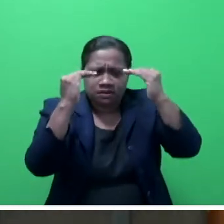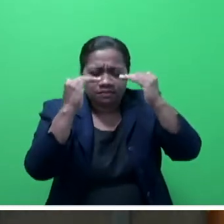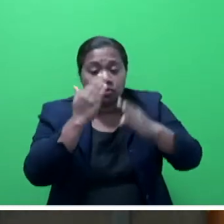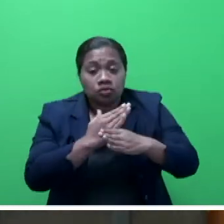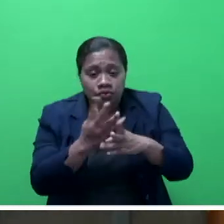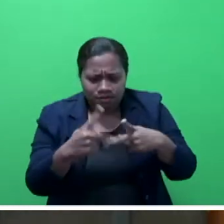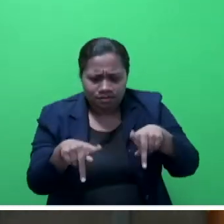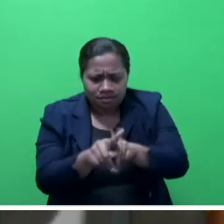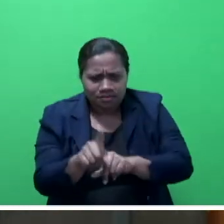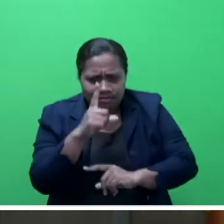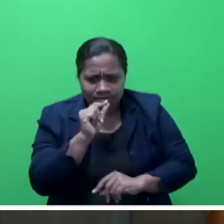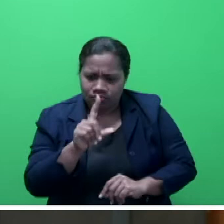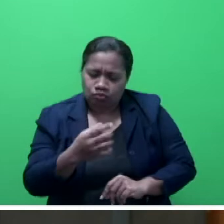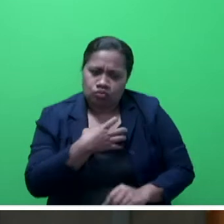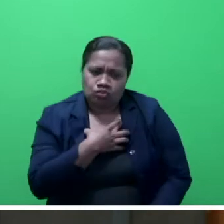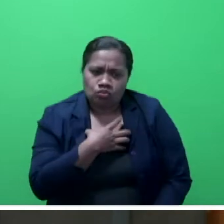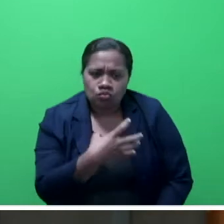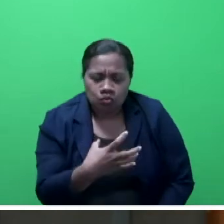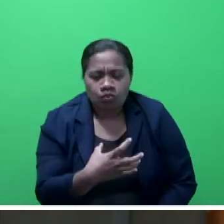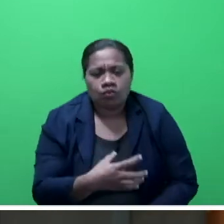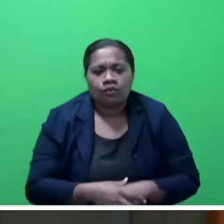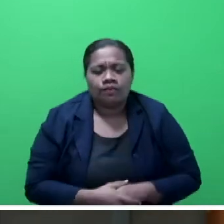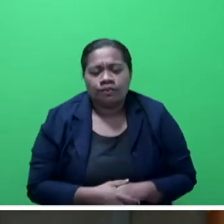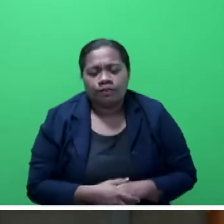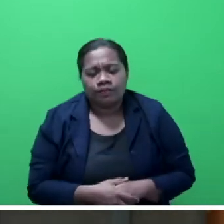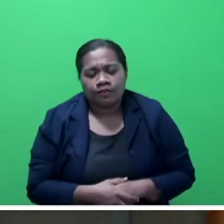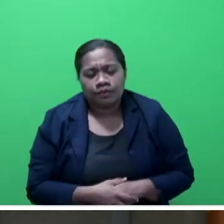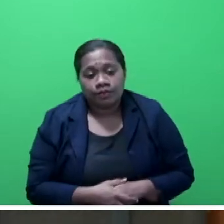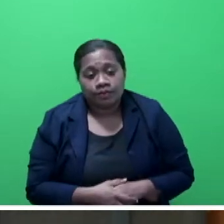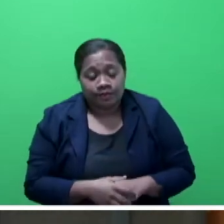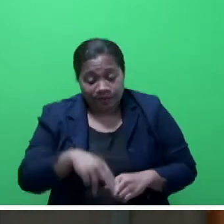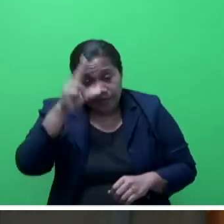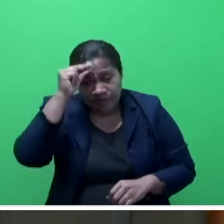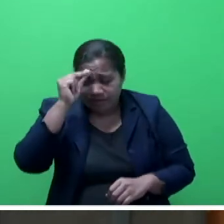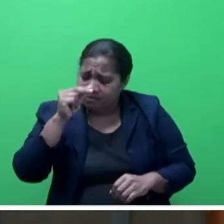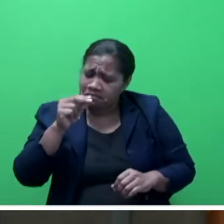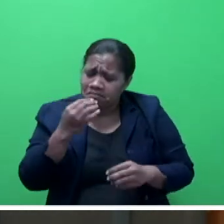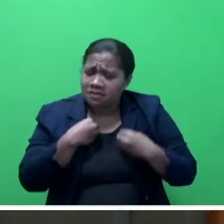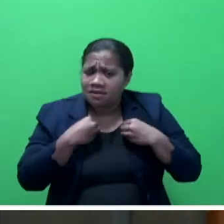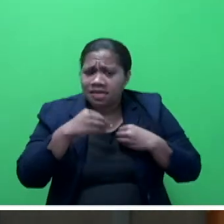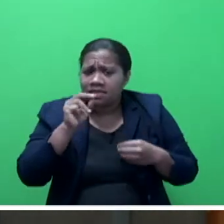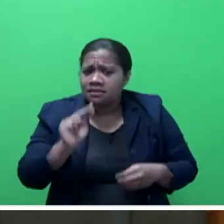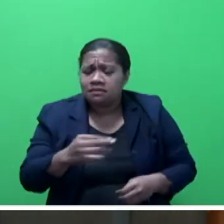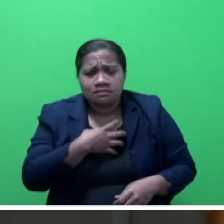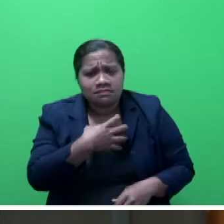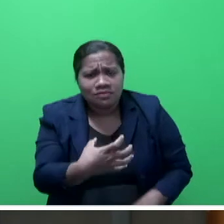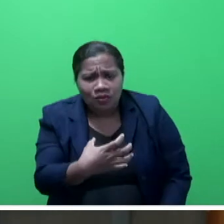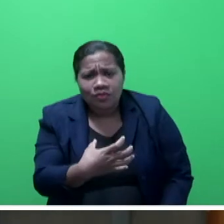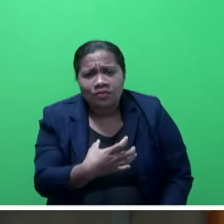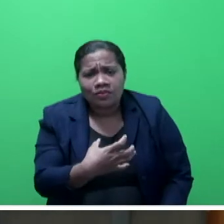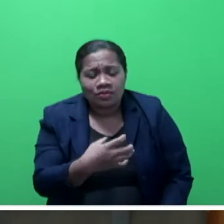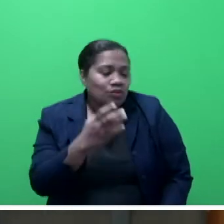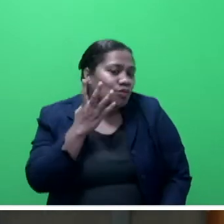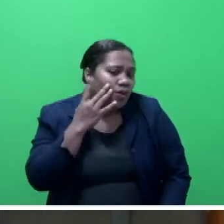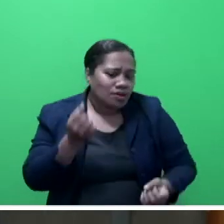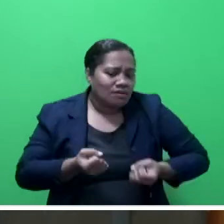more with less. We need Fijian businesses to raise the bar when it comes in providing a workplace